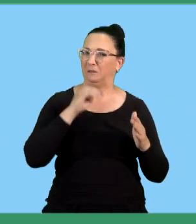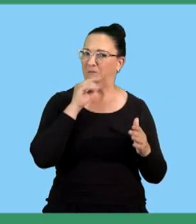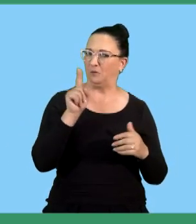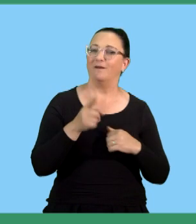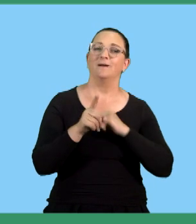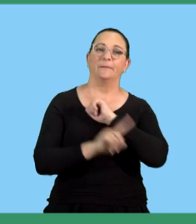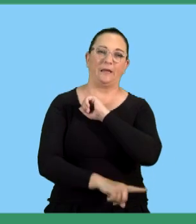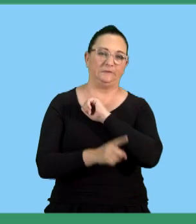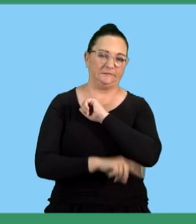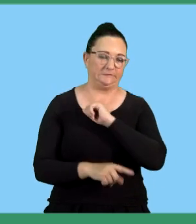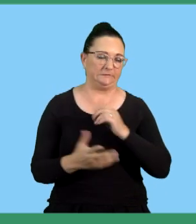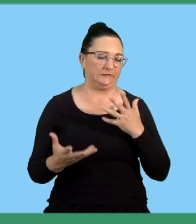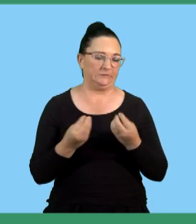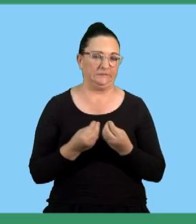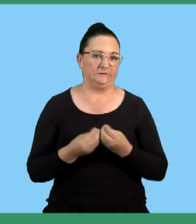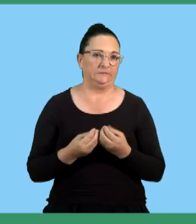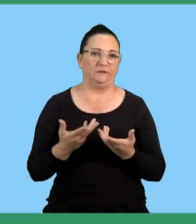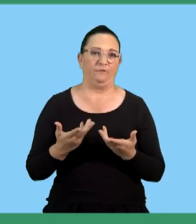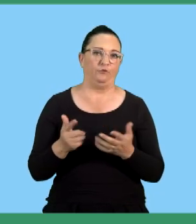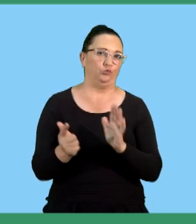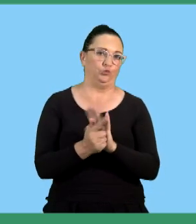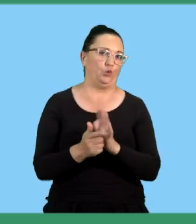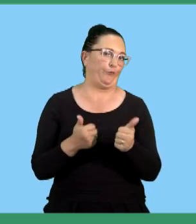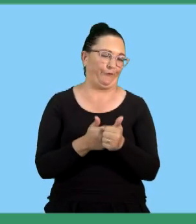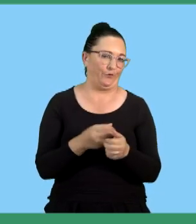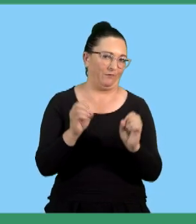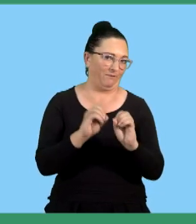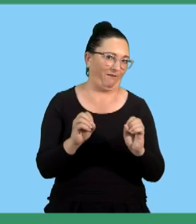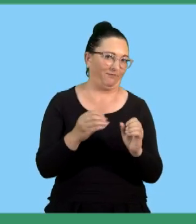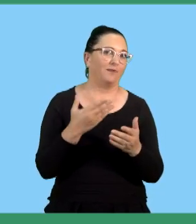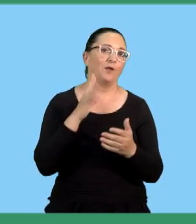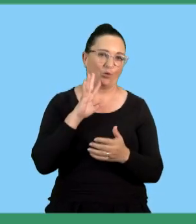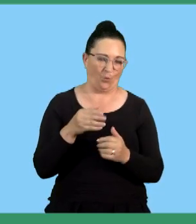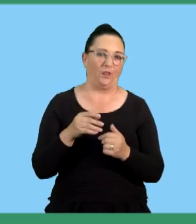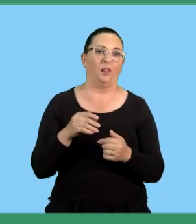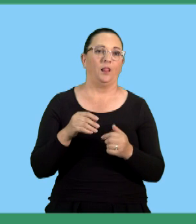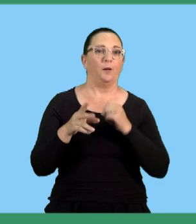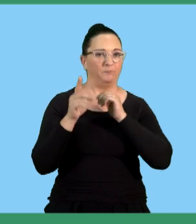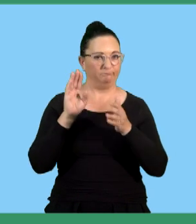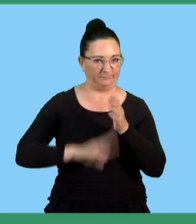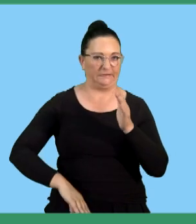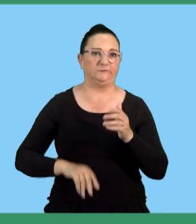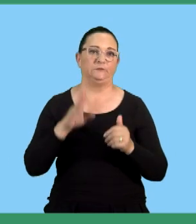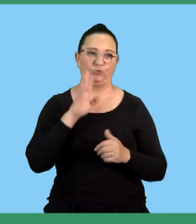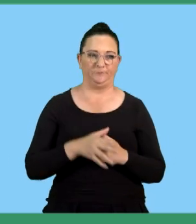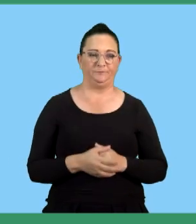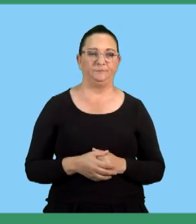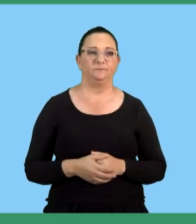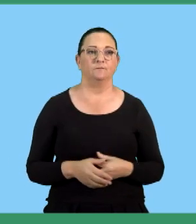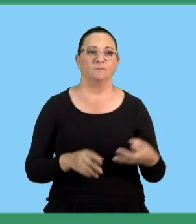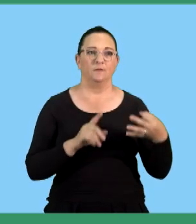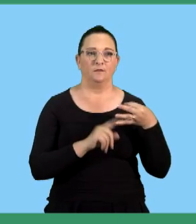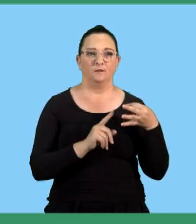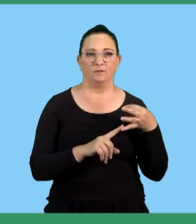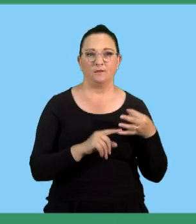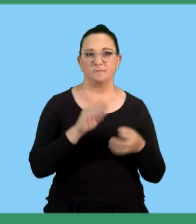It refers to punishment for doing something that is against the law. So if we do not comply, then there will be penalties, obviously. And then